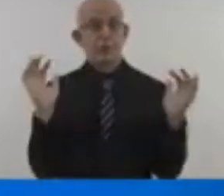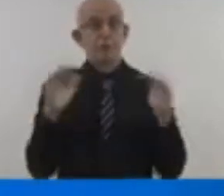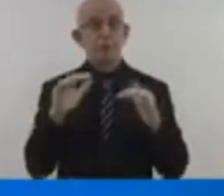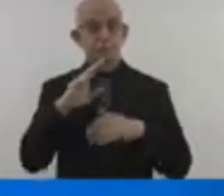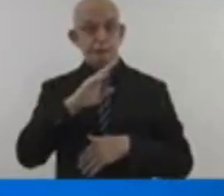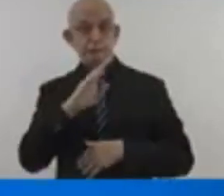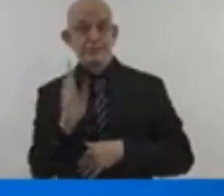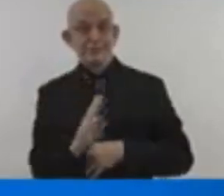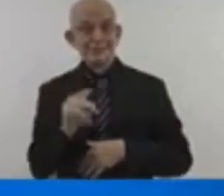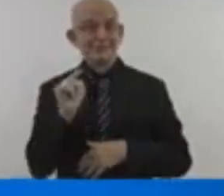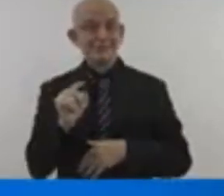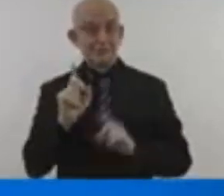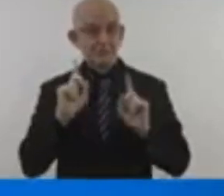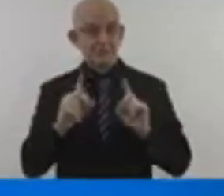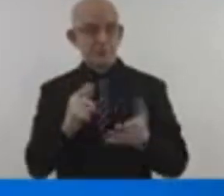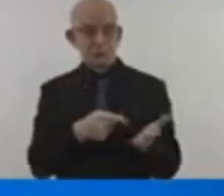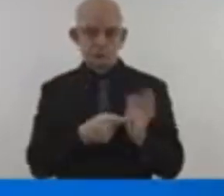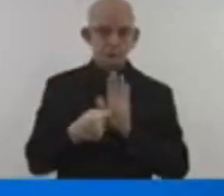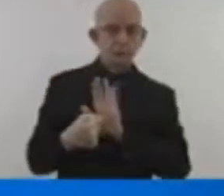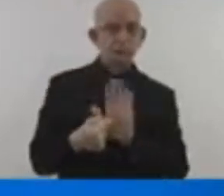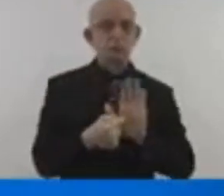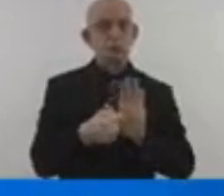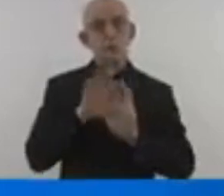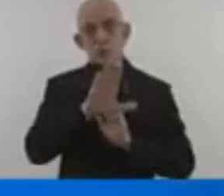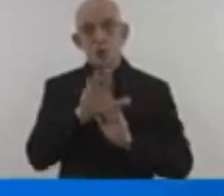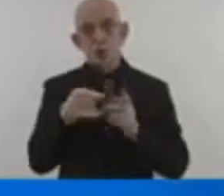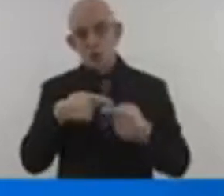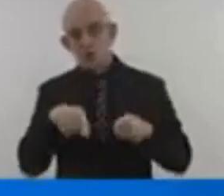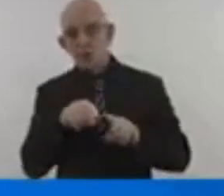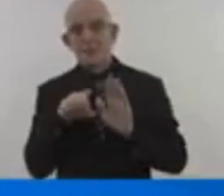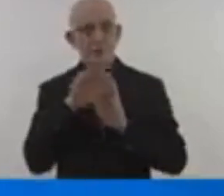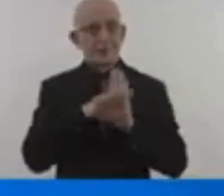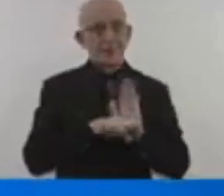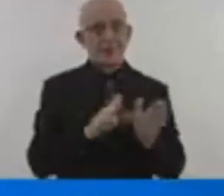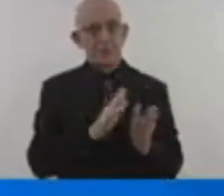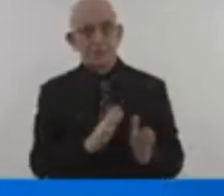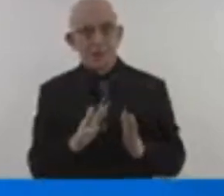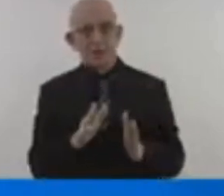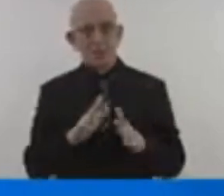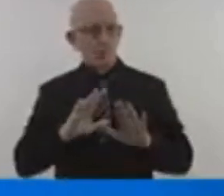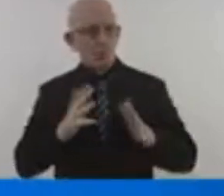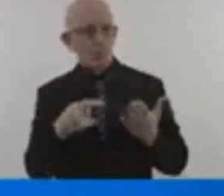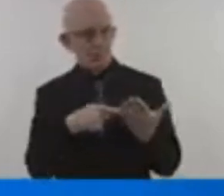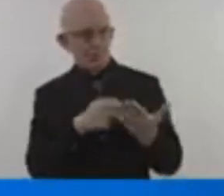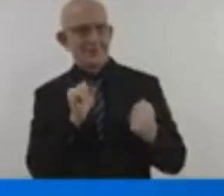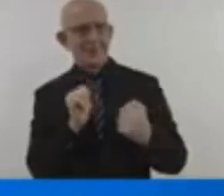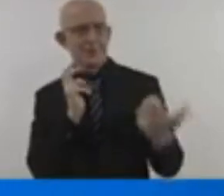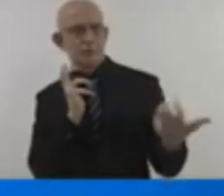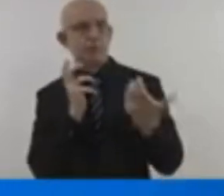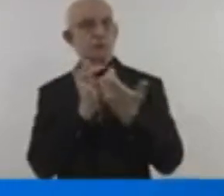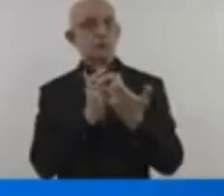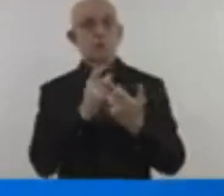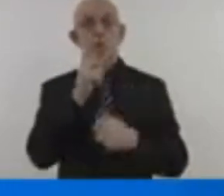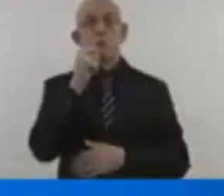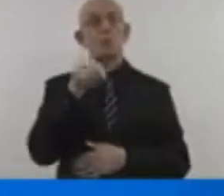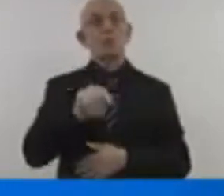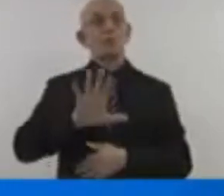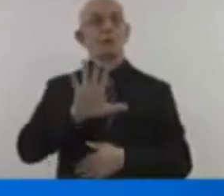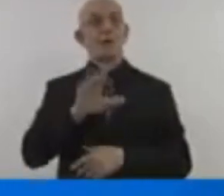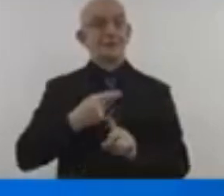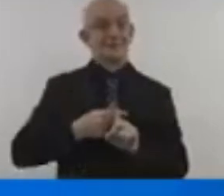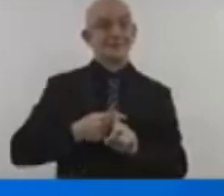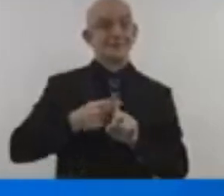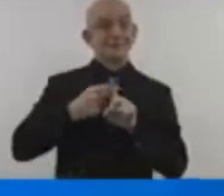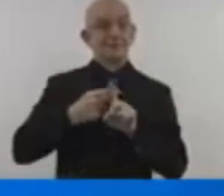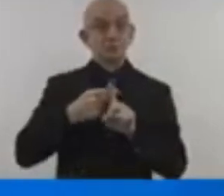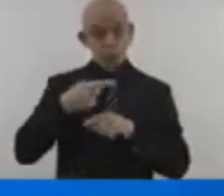That means they must cover all emissions and the whole economy. Advance global goals to triple renewables capacity,